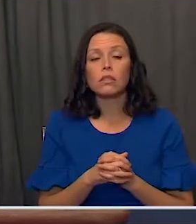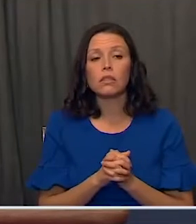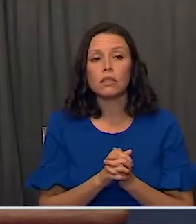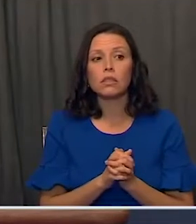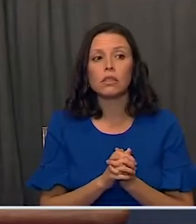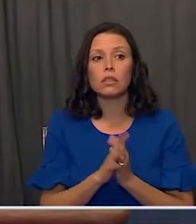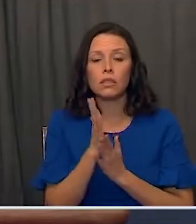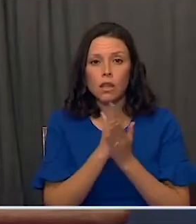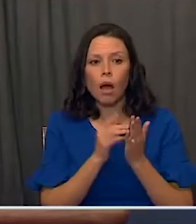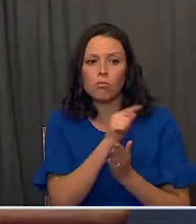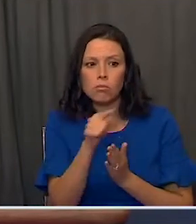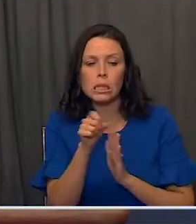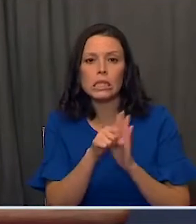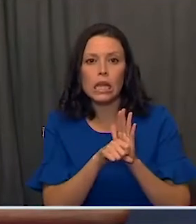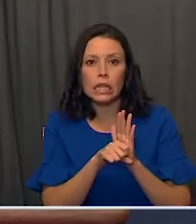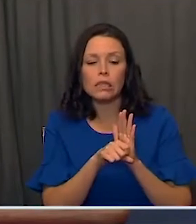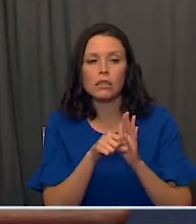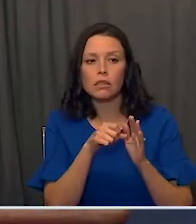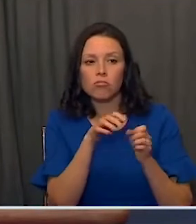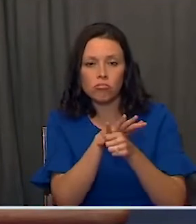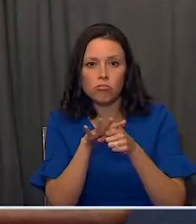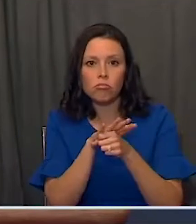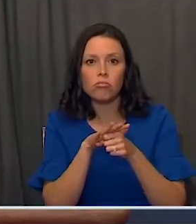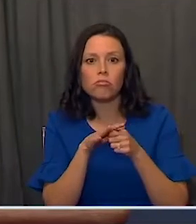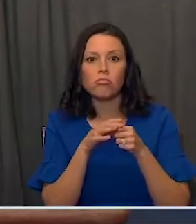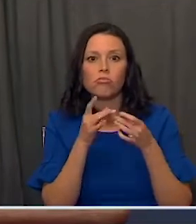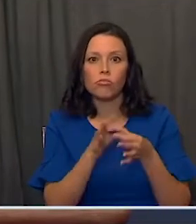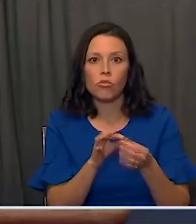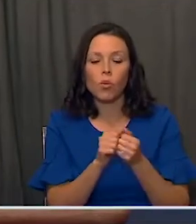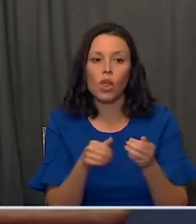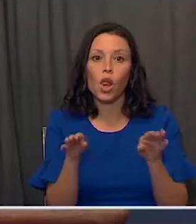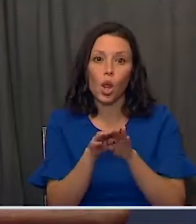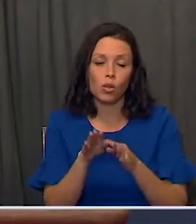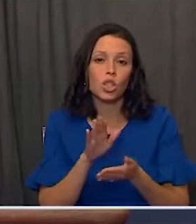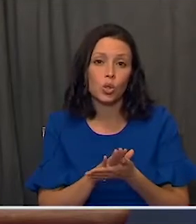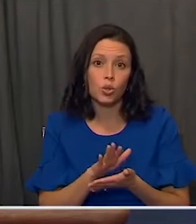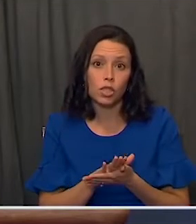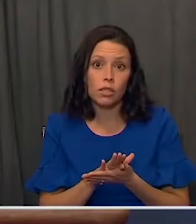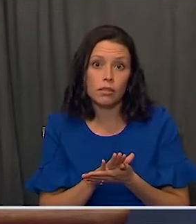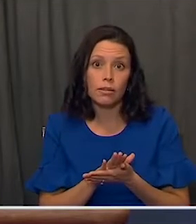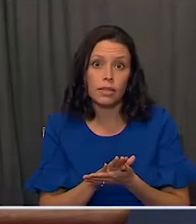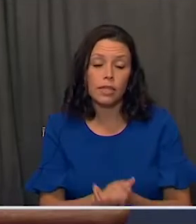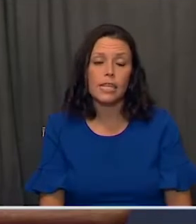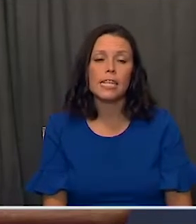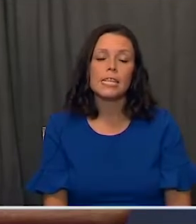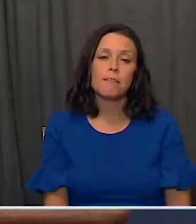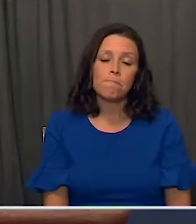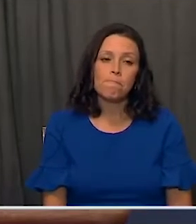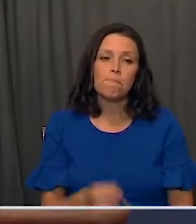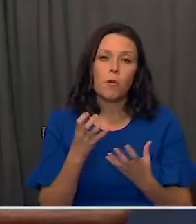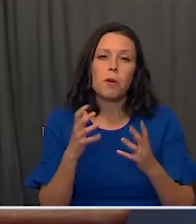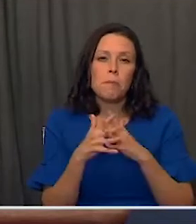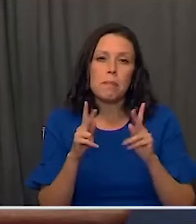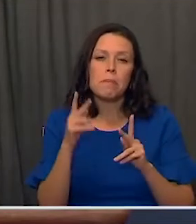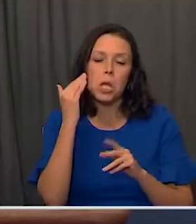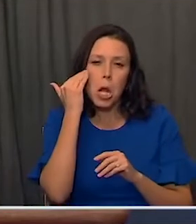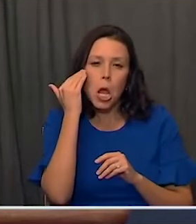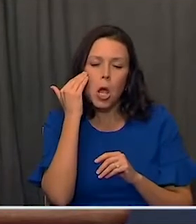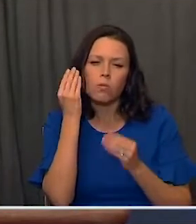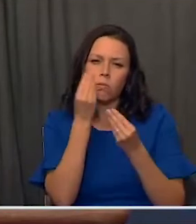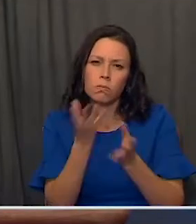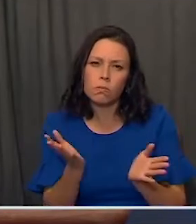have been some actions taken in jurisdictions around the country with regard to closing schools. I wanted the American people to know that